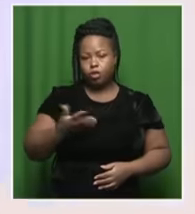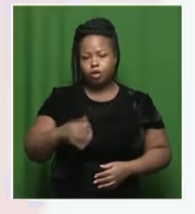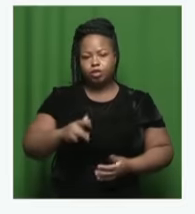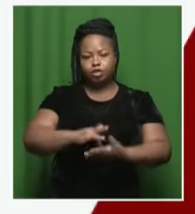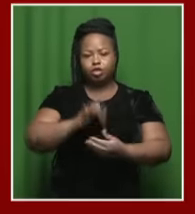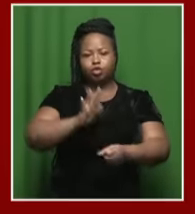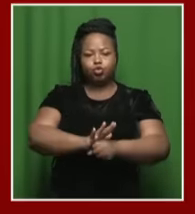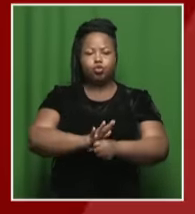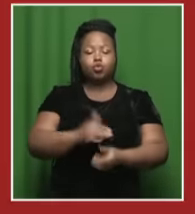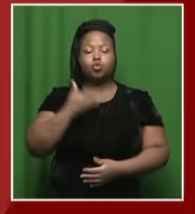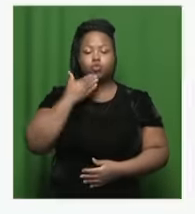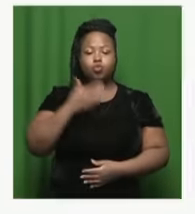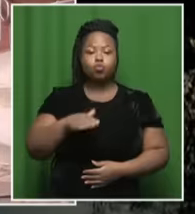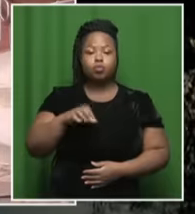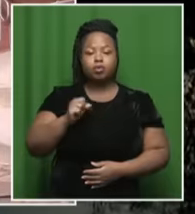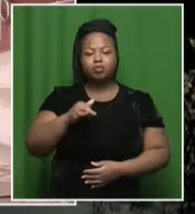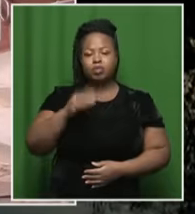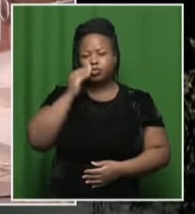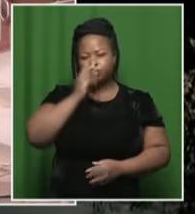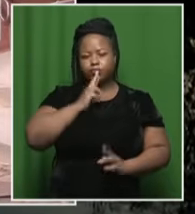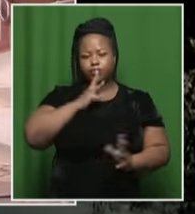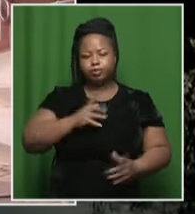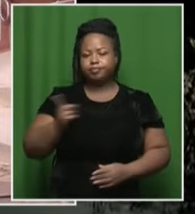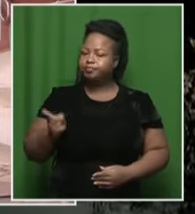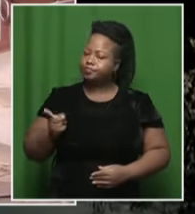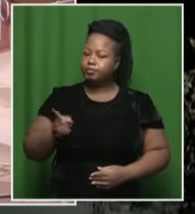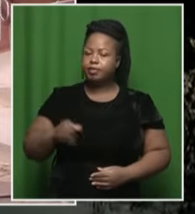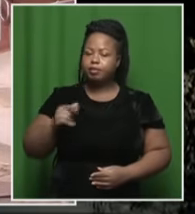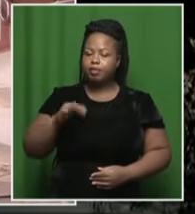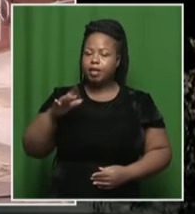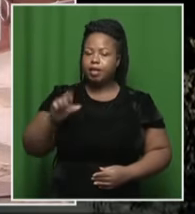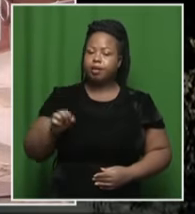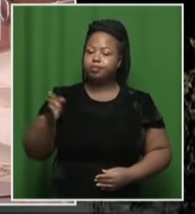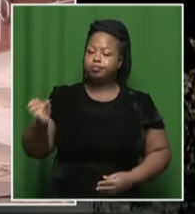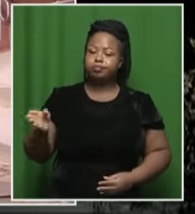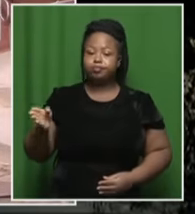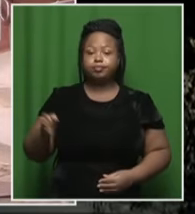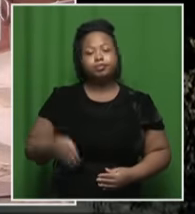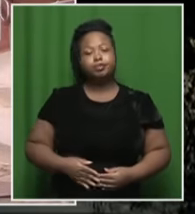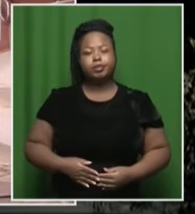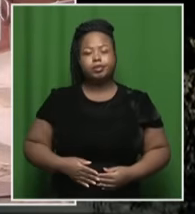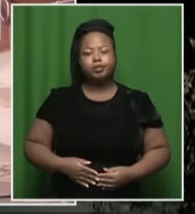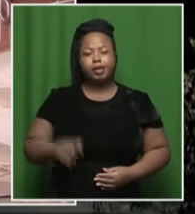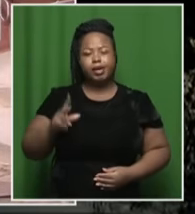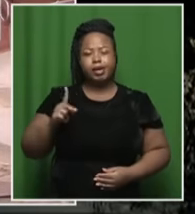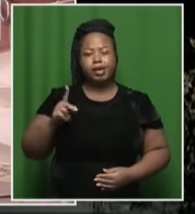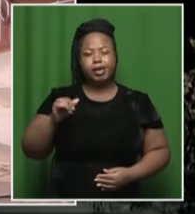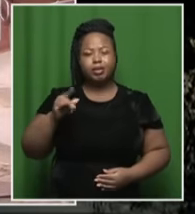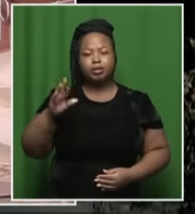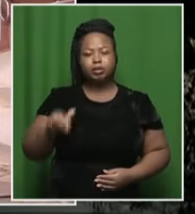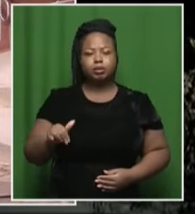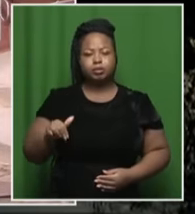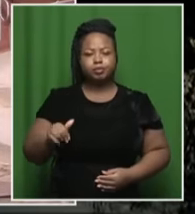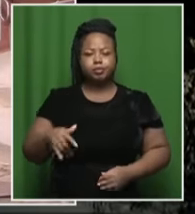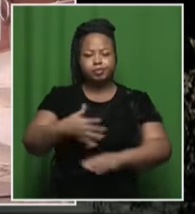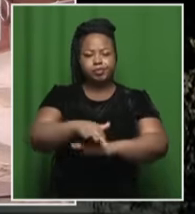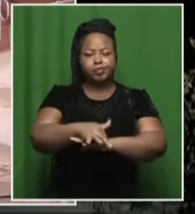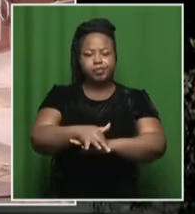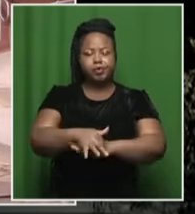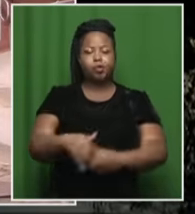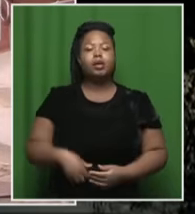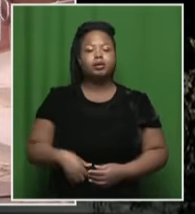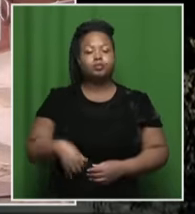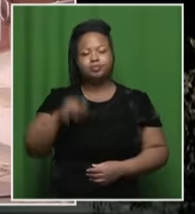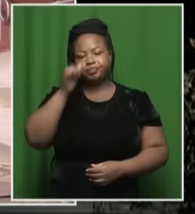joined by SABC News reporter Samkele Maseko. Samkele and we have Kenny Mapanga as well outside the